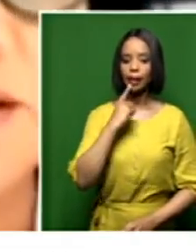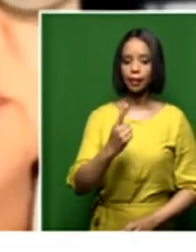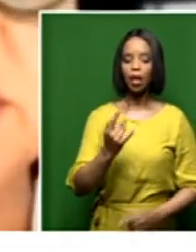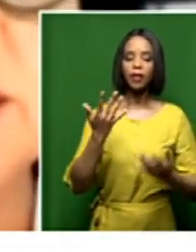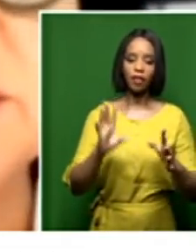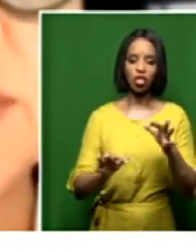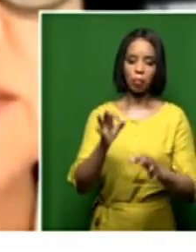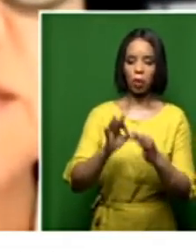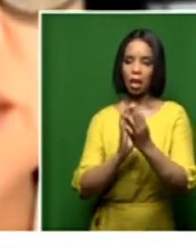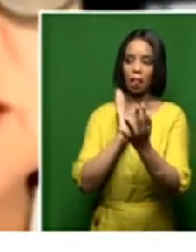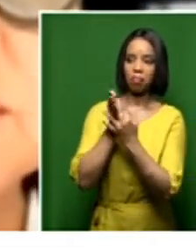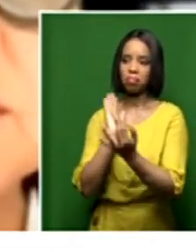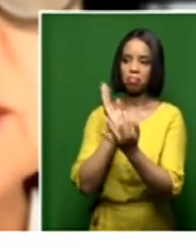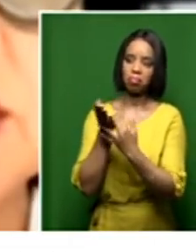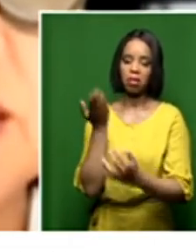moving right now.